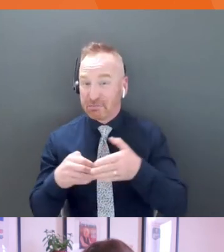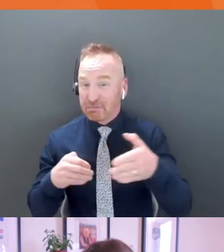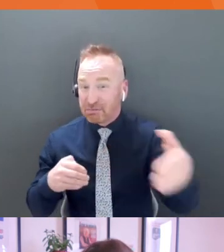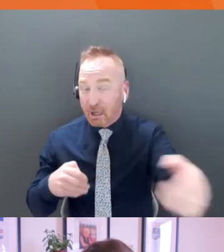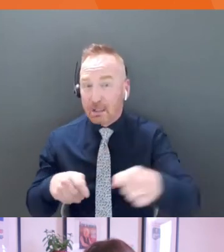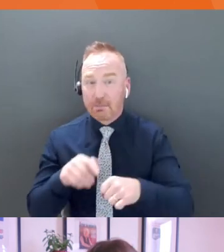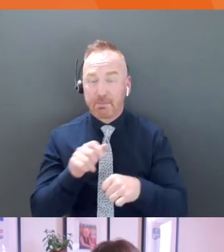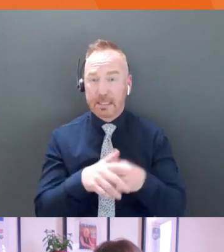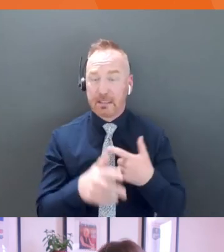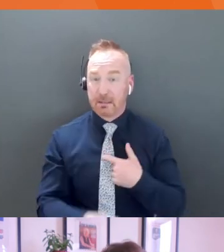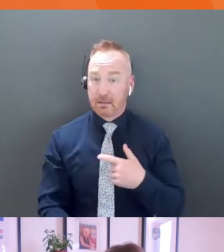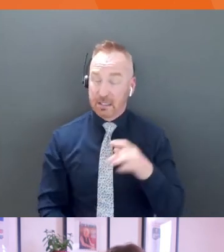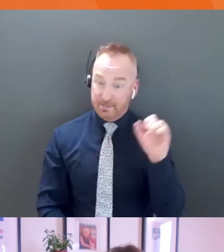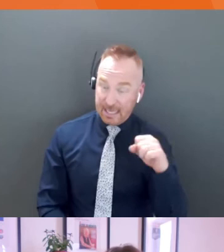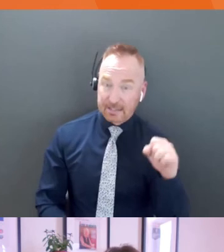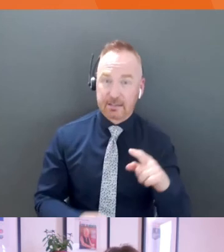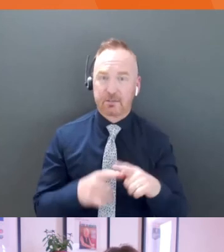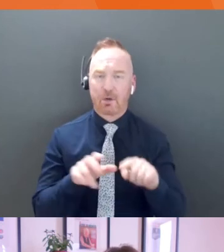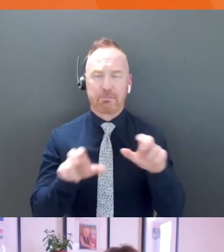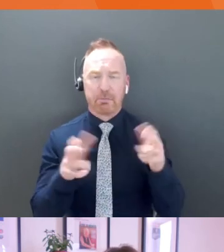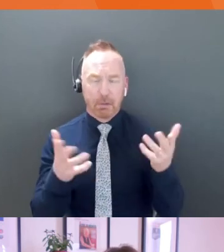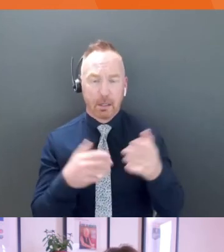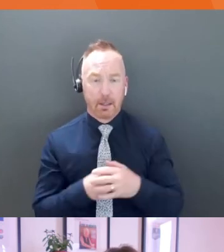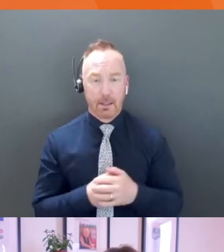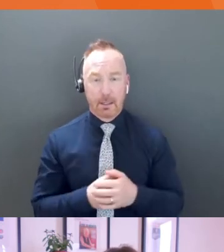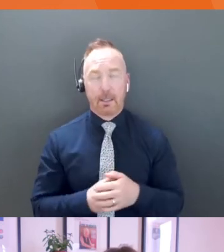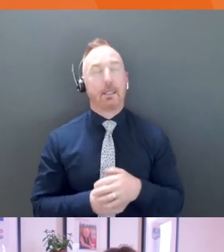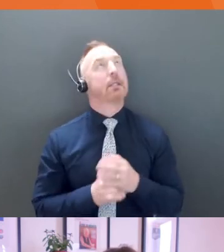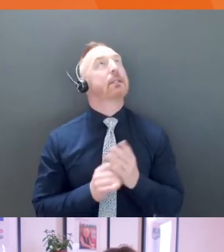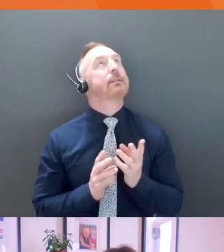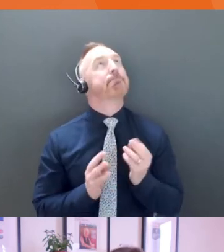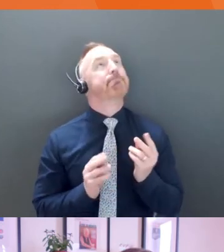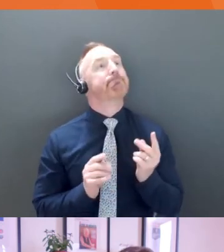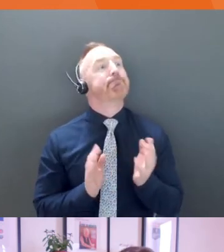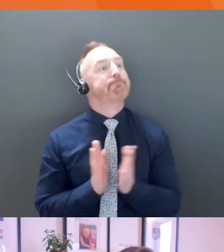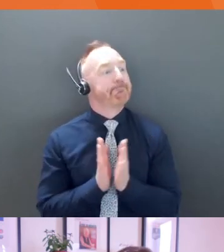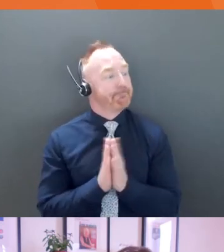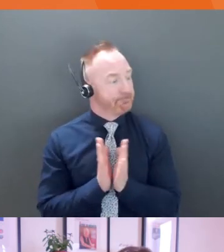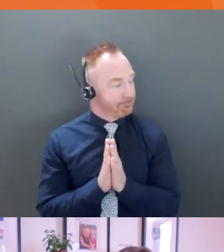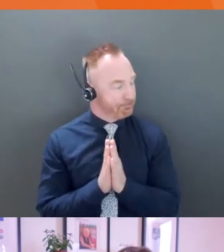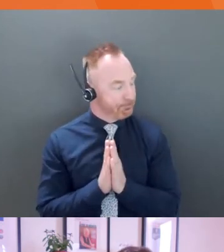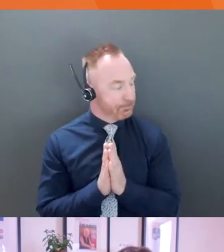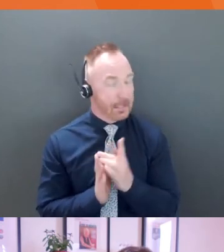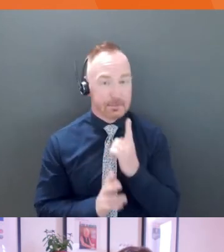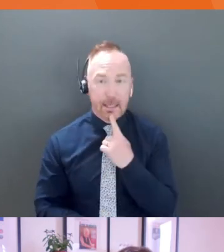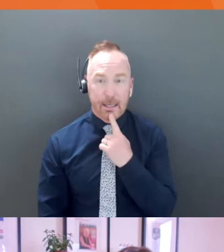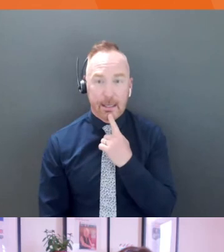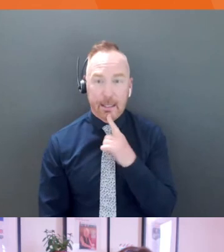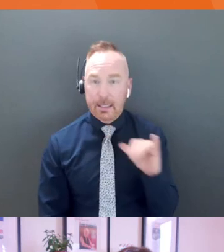-term investing. So I would say yes. Um,